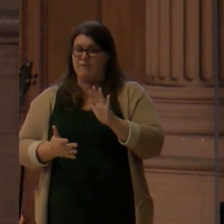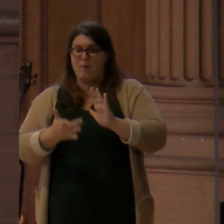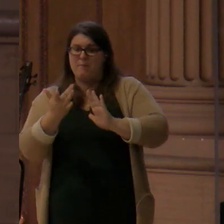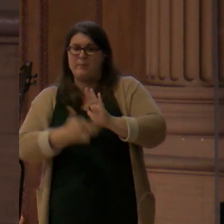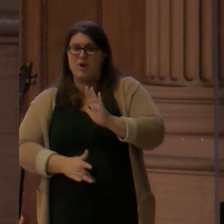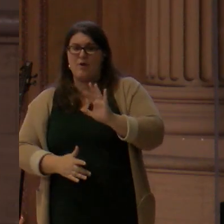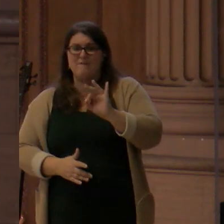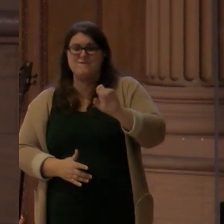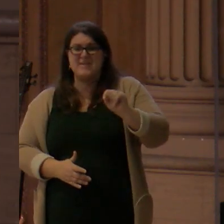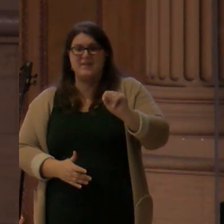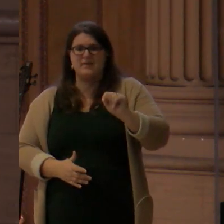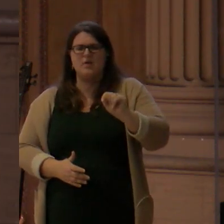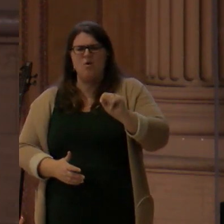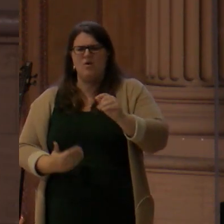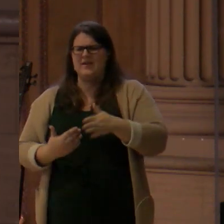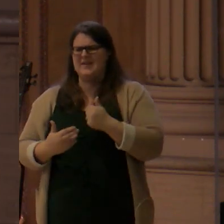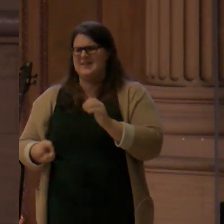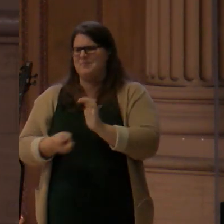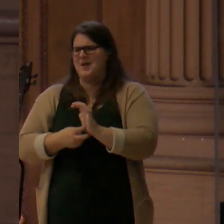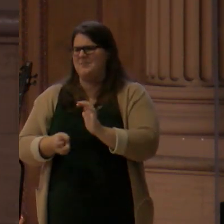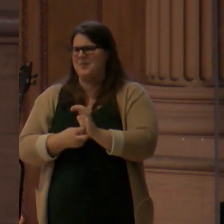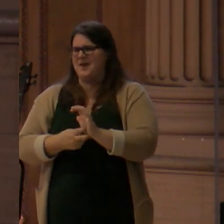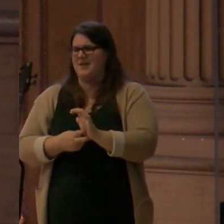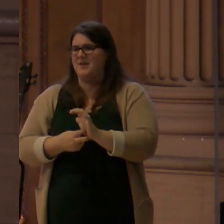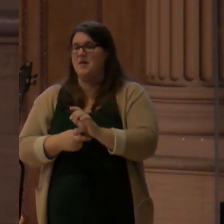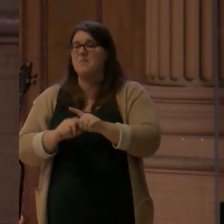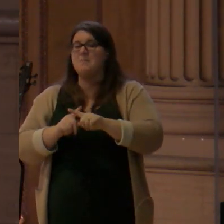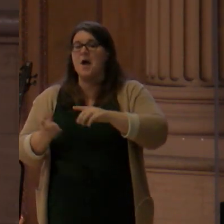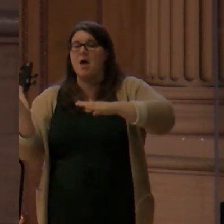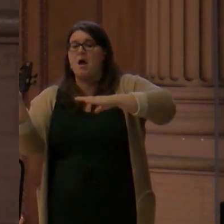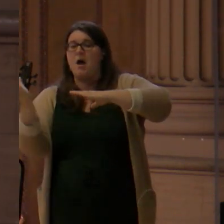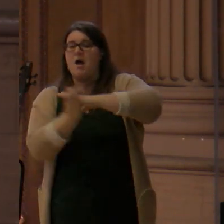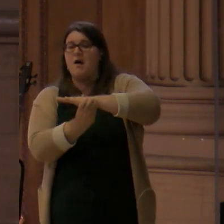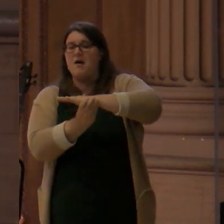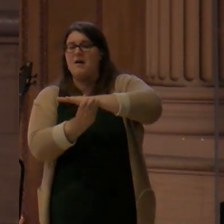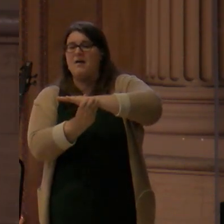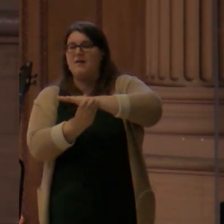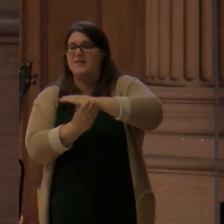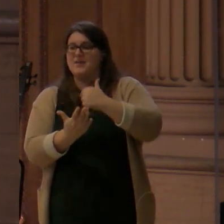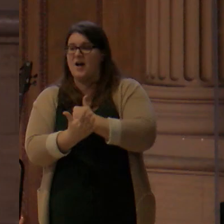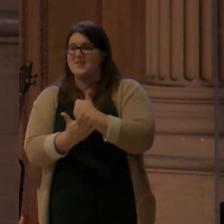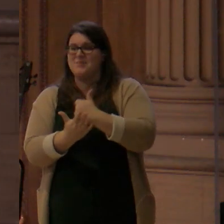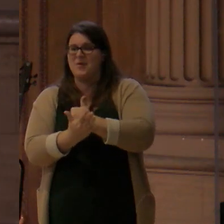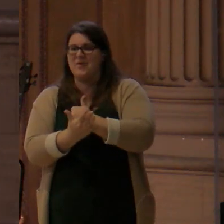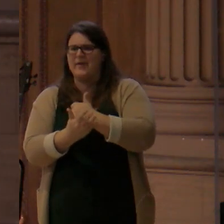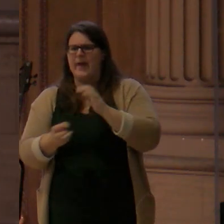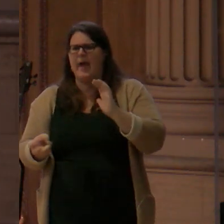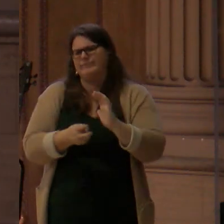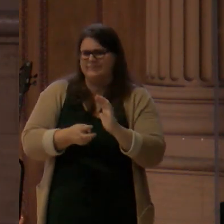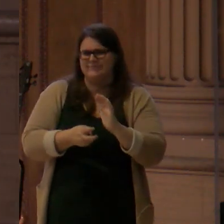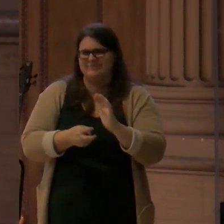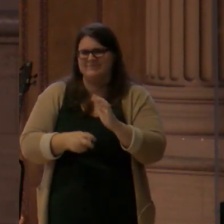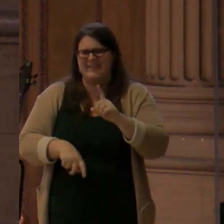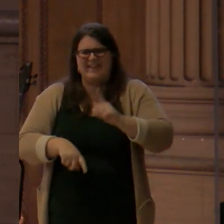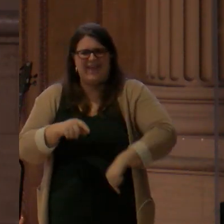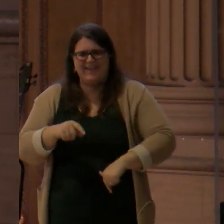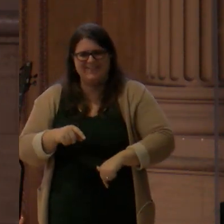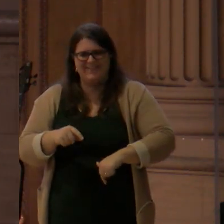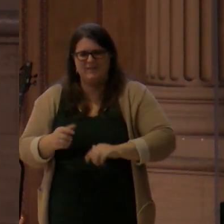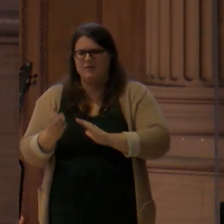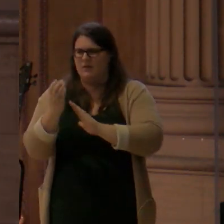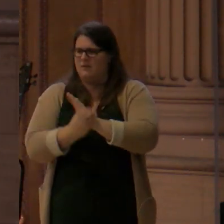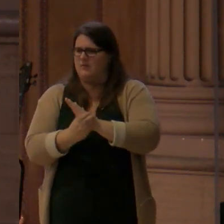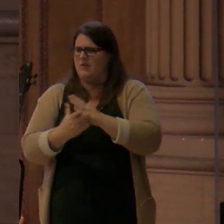And especially, if you've never trusted in Christ this morning, you've never looked to Him in faith, you've never repented of your sin and self-righteousness,